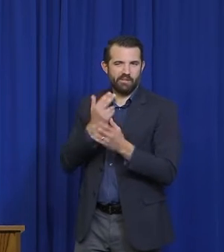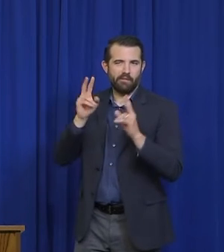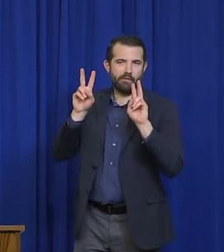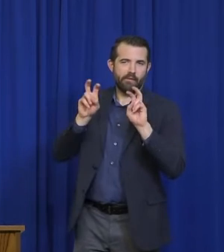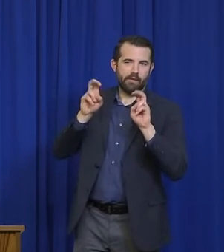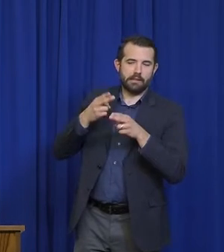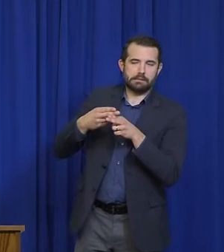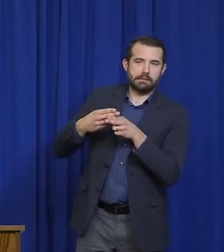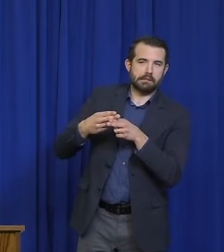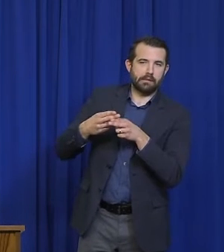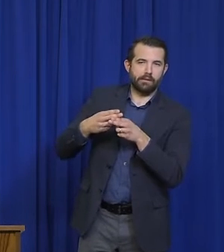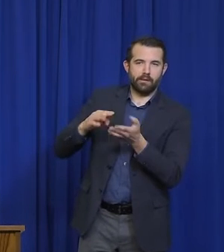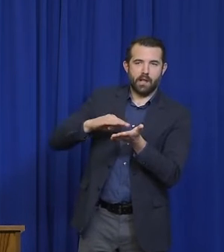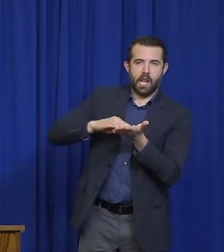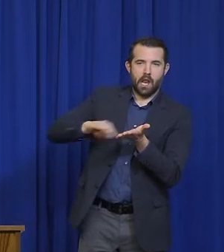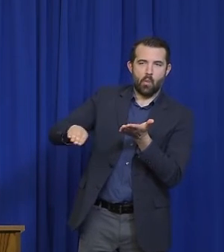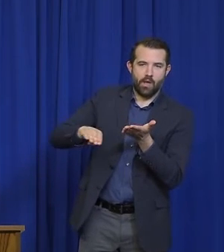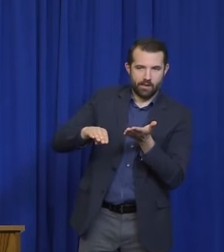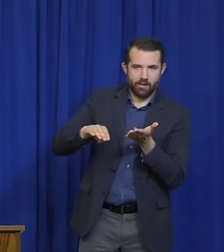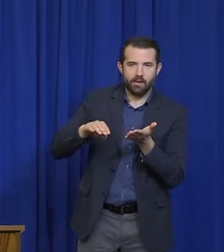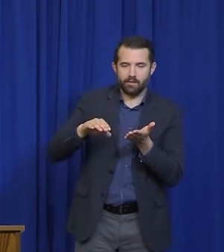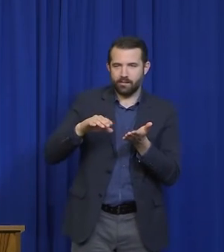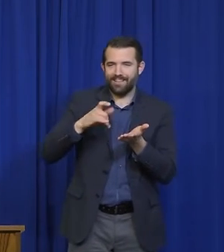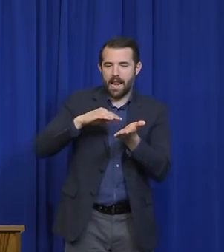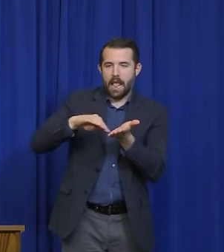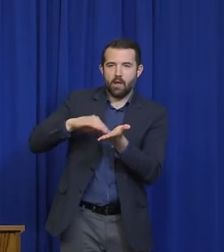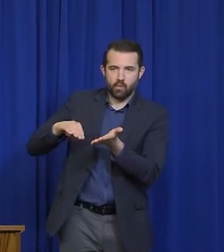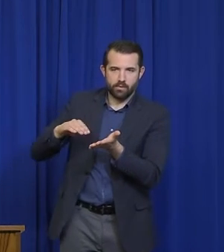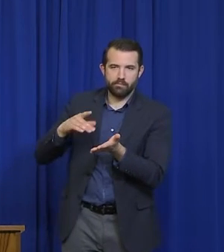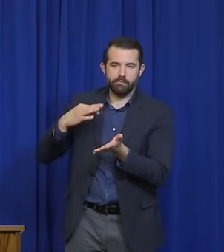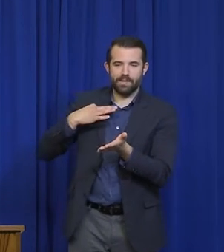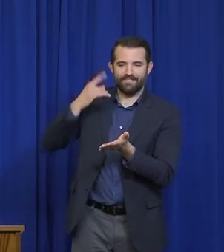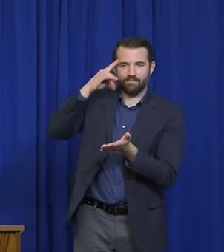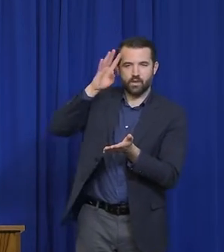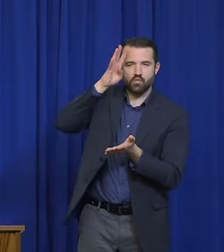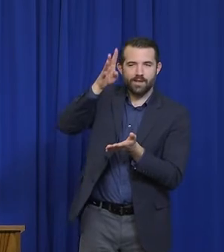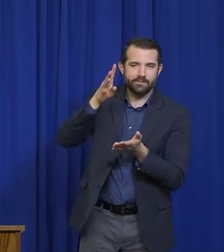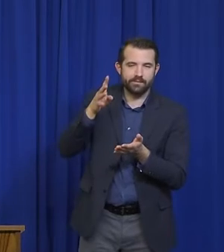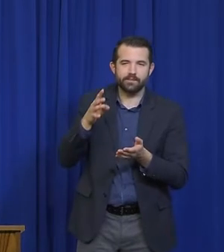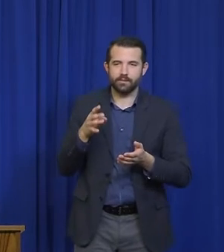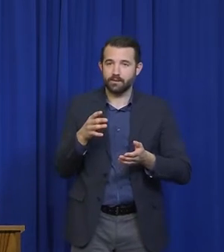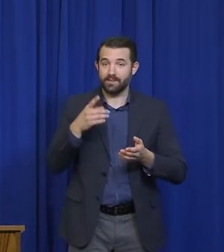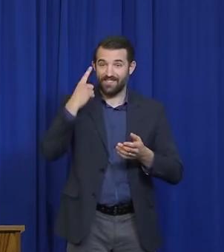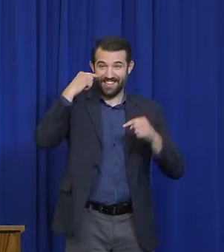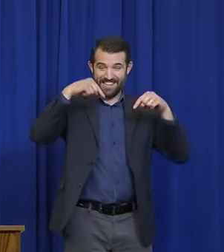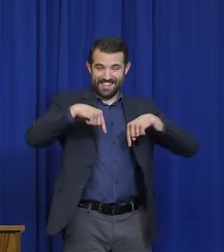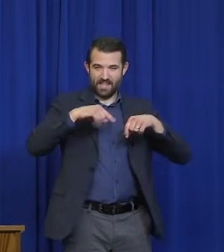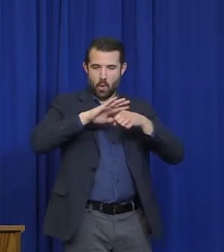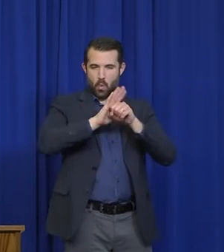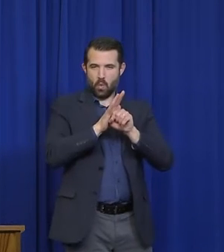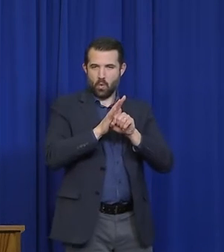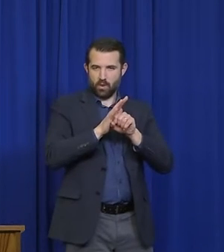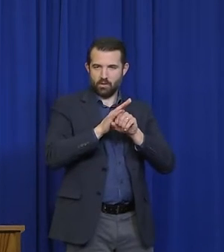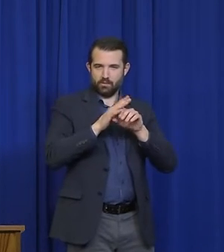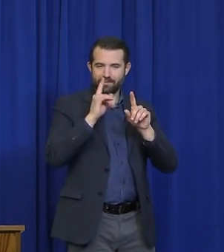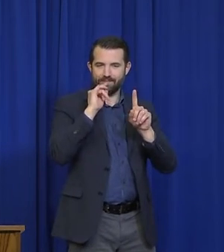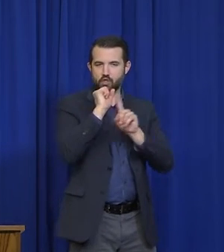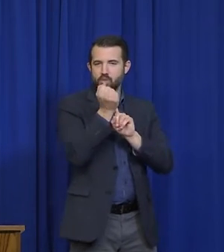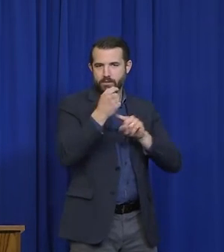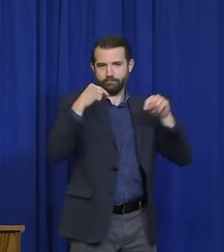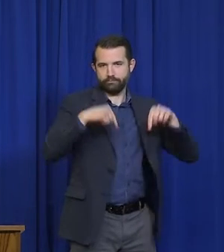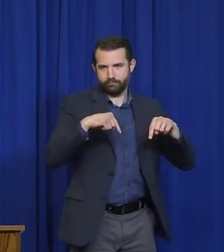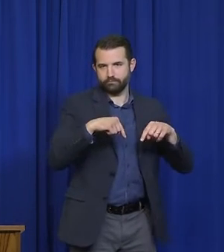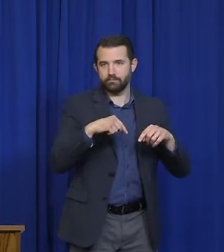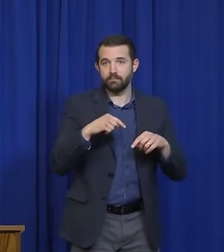But those criteria are up online at the Department of Labor's website. So rather than answer specifics, anybody with those questions